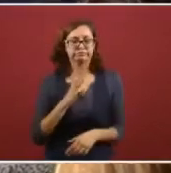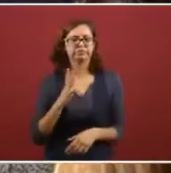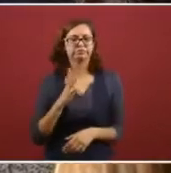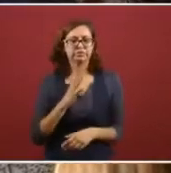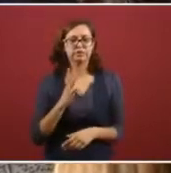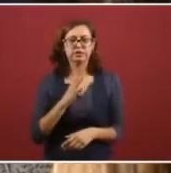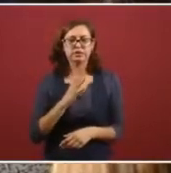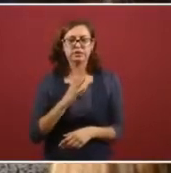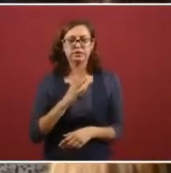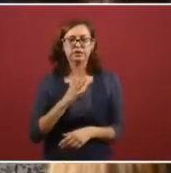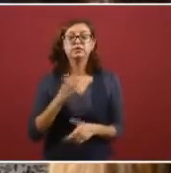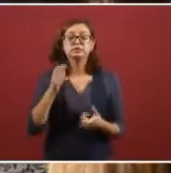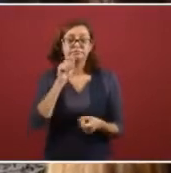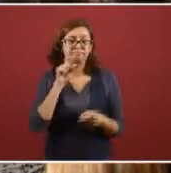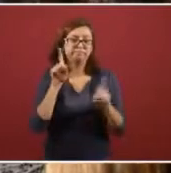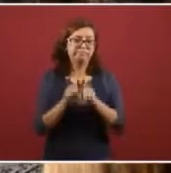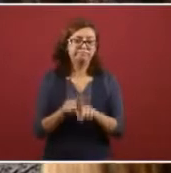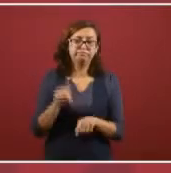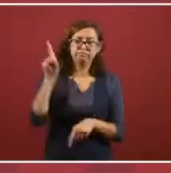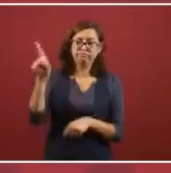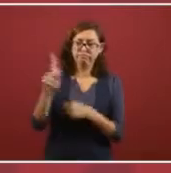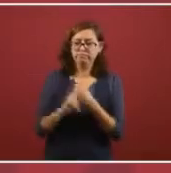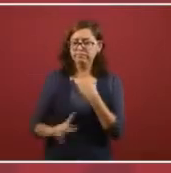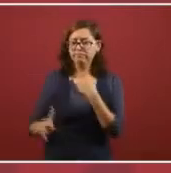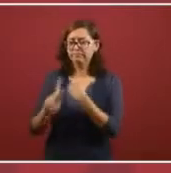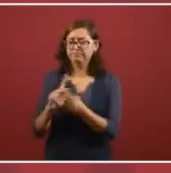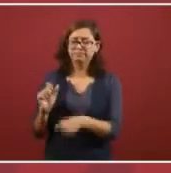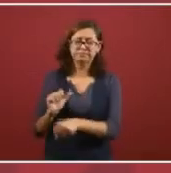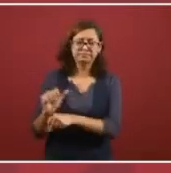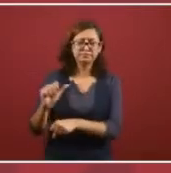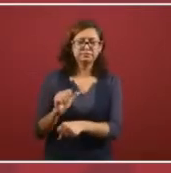And even what is happening in Argentina.